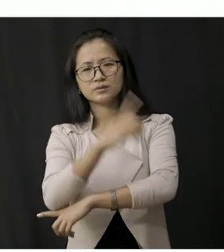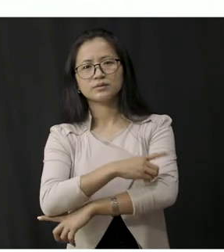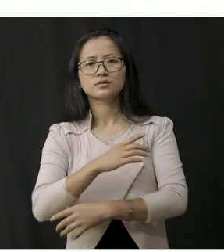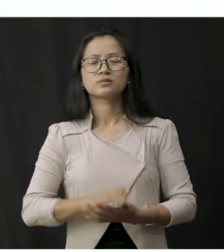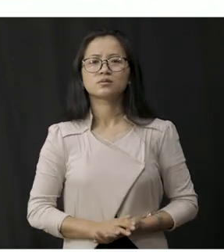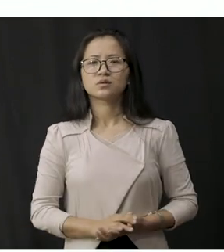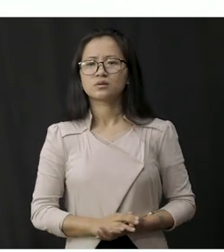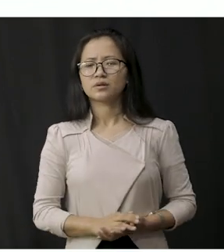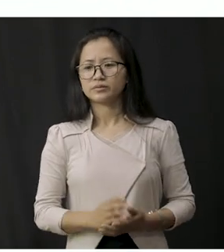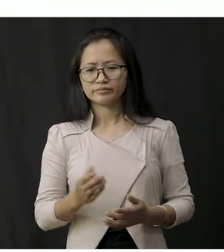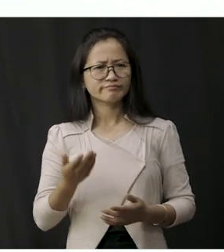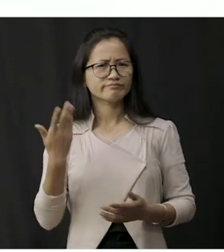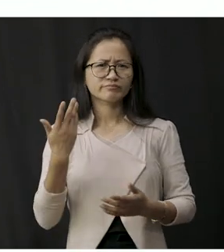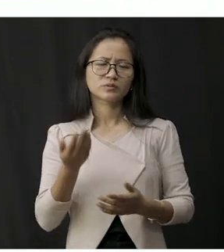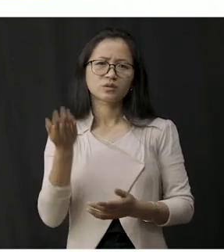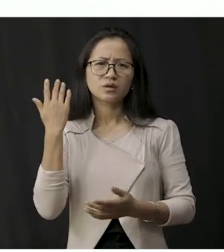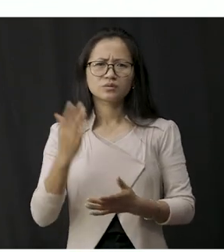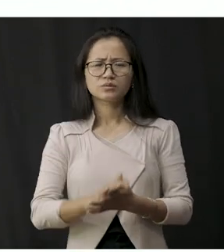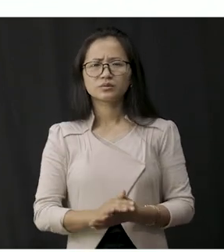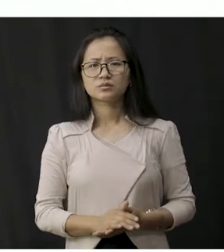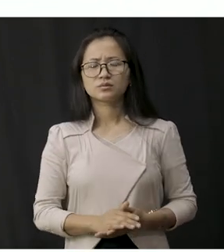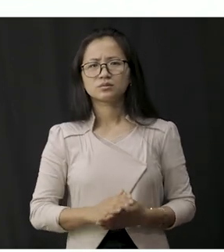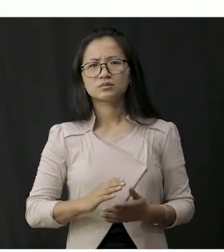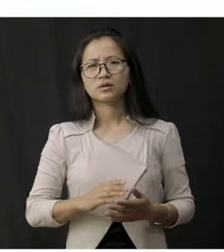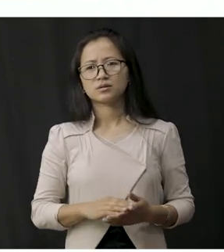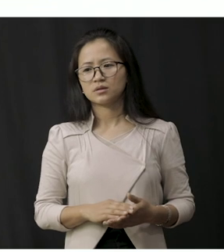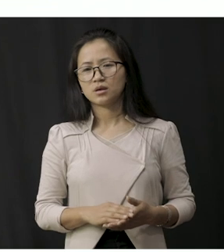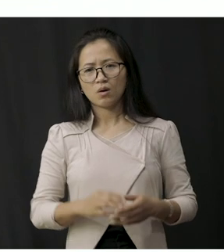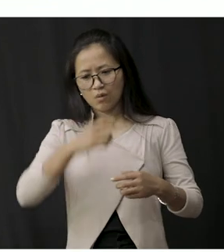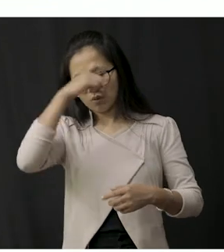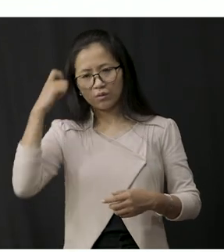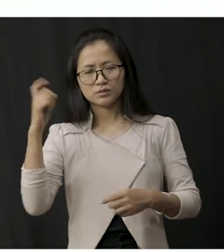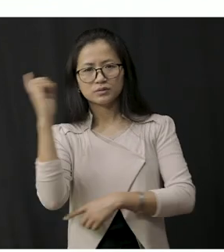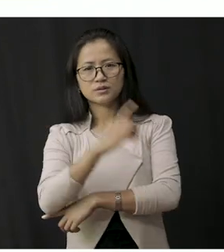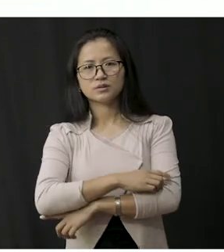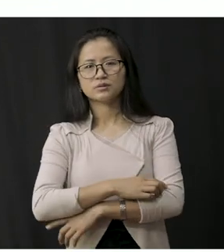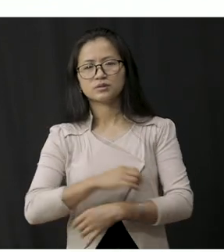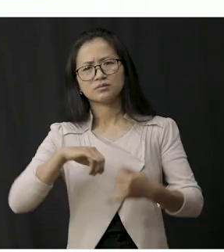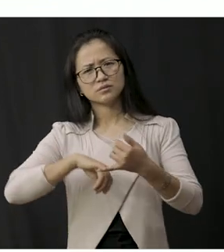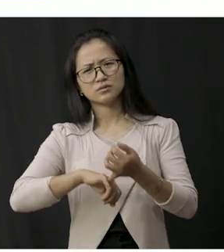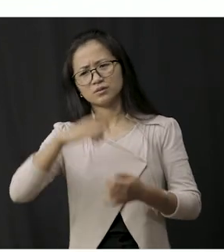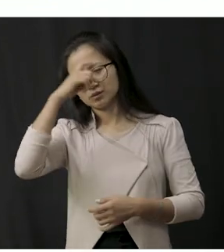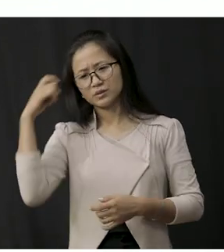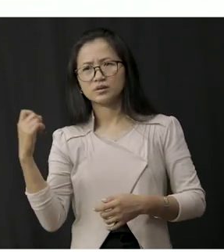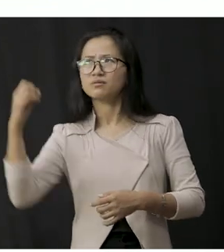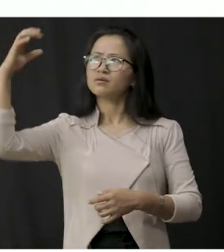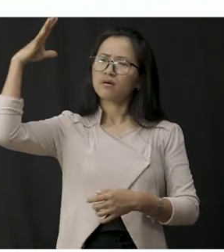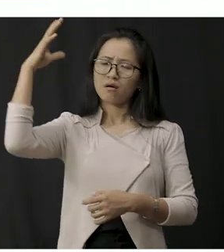during the hot days during summer days during sunny days